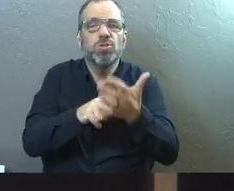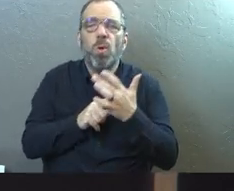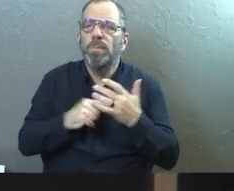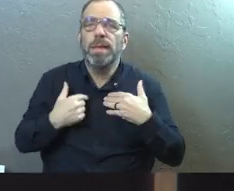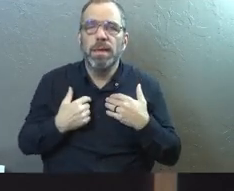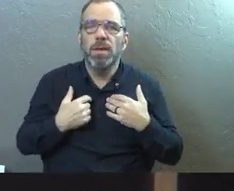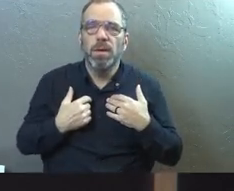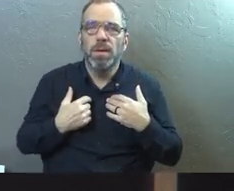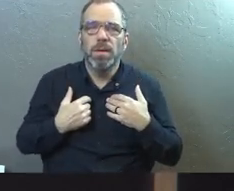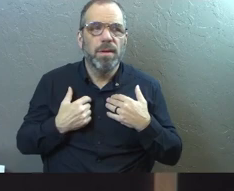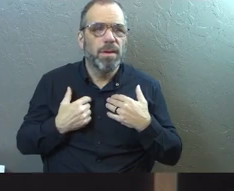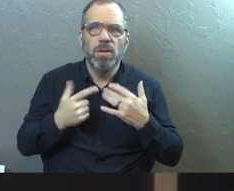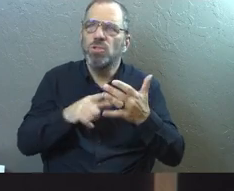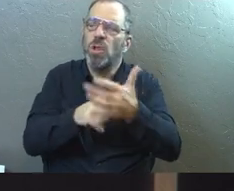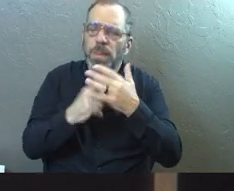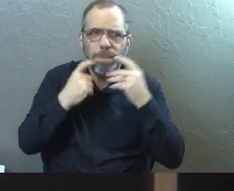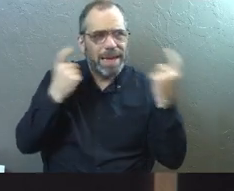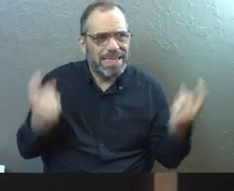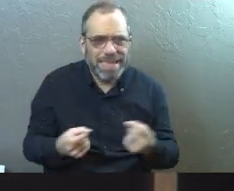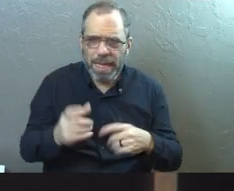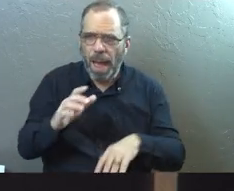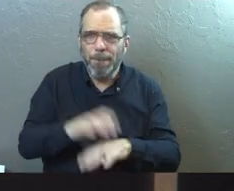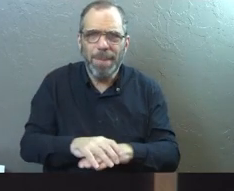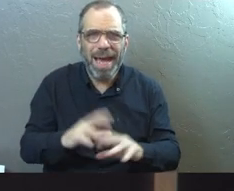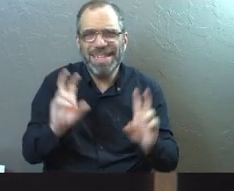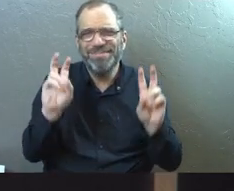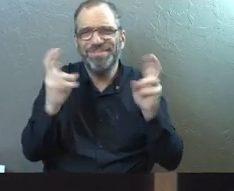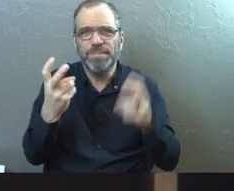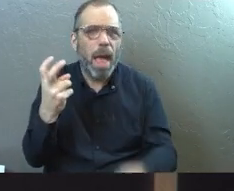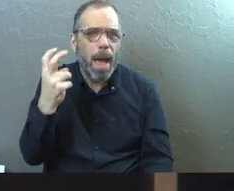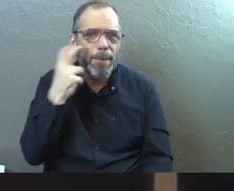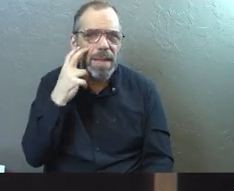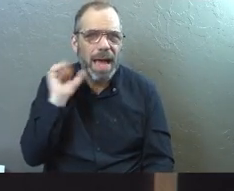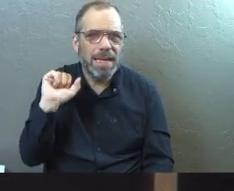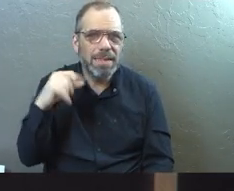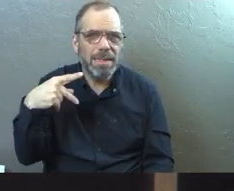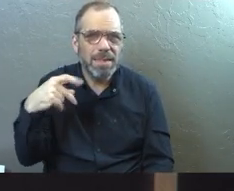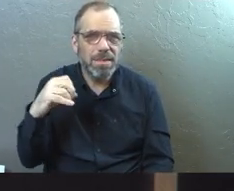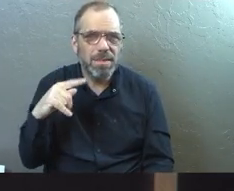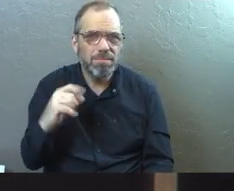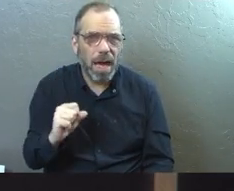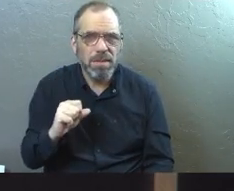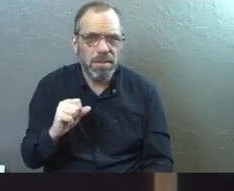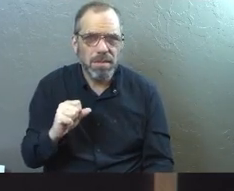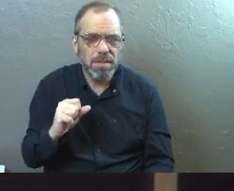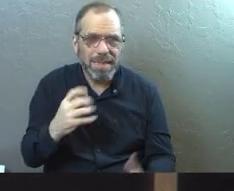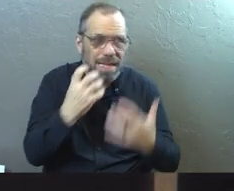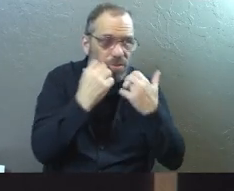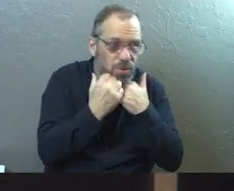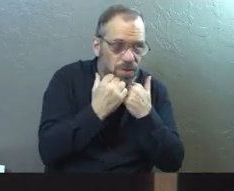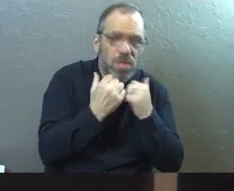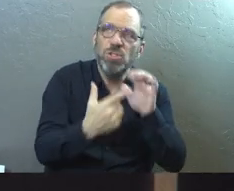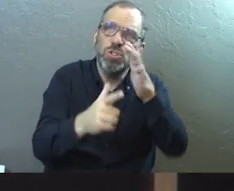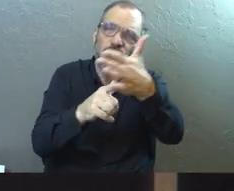spots. Show me my sin. Show me that which is not truth that I have been told is truth and that I hold on to.